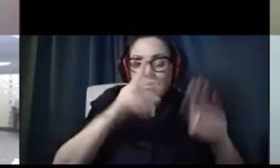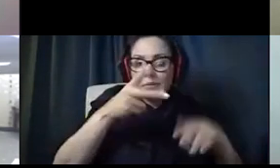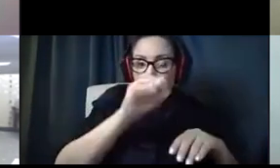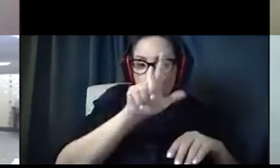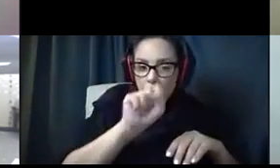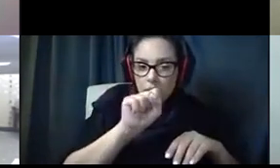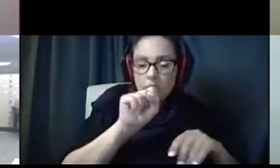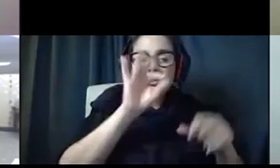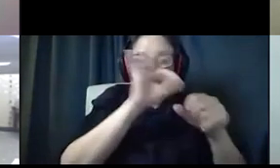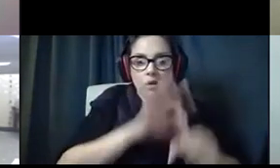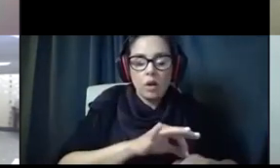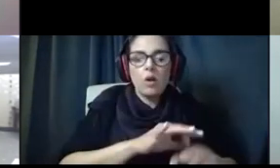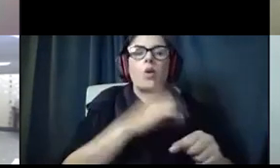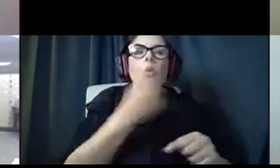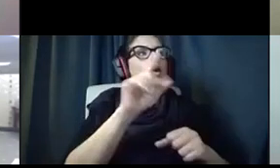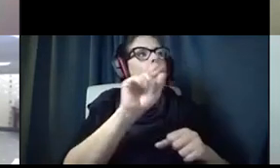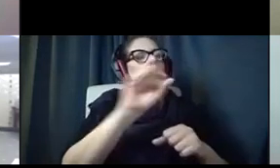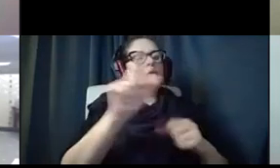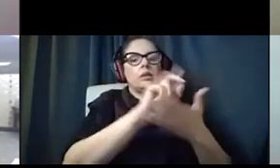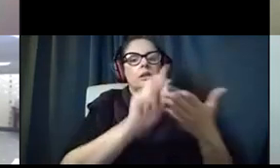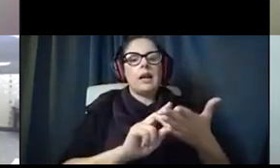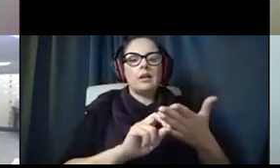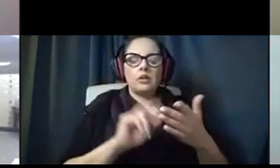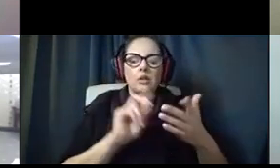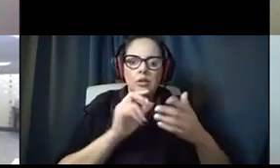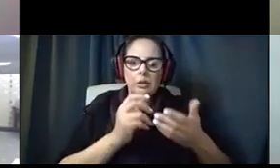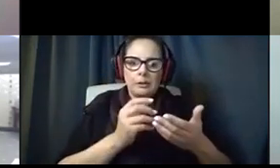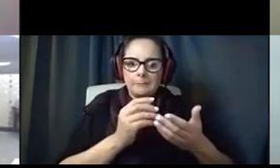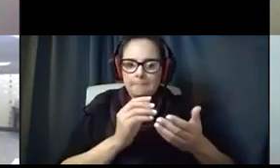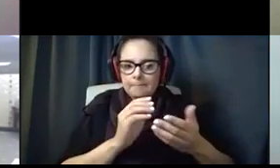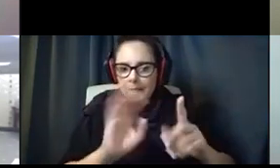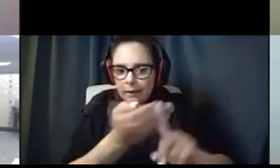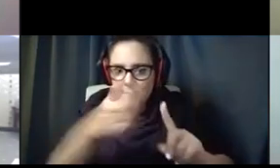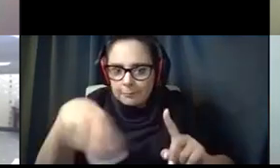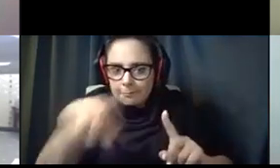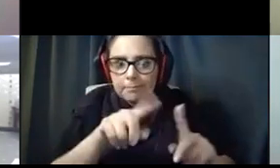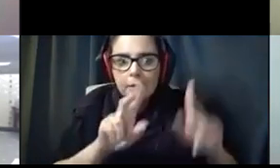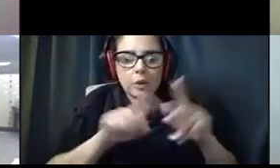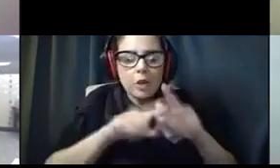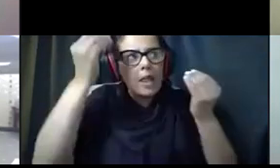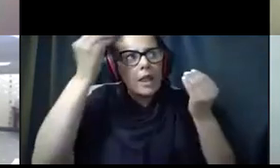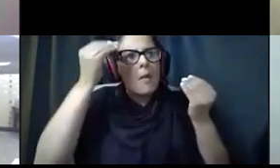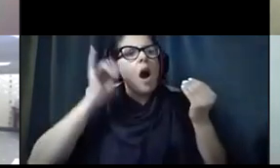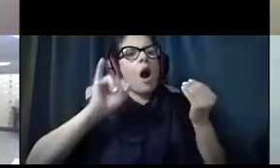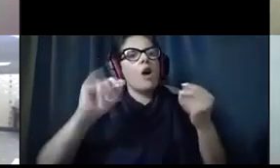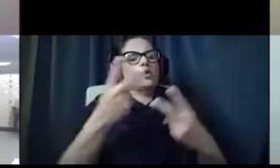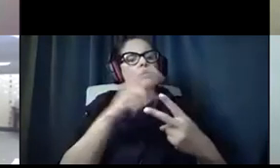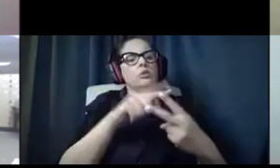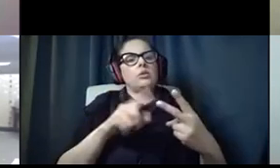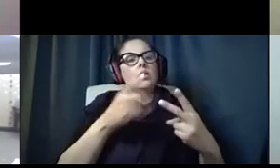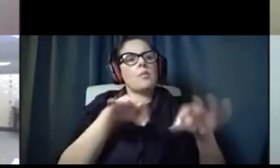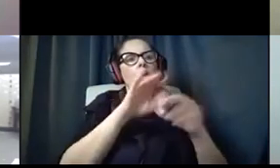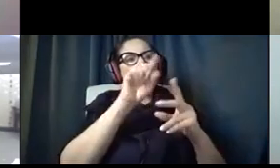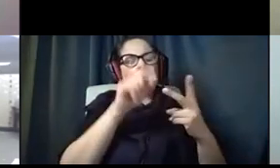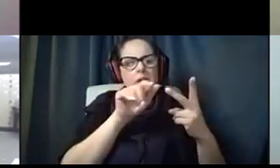almost a tool designed to get people thinking about those two very important questions.